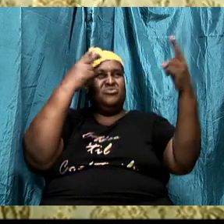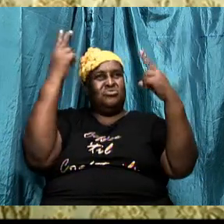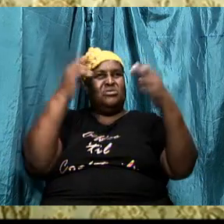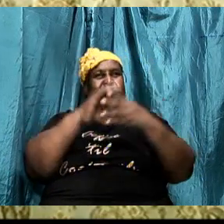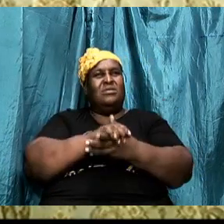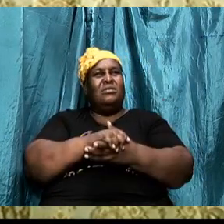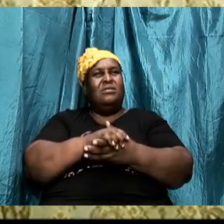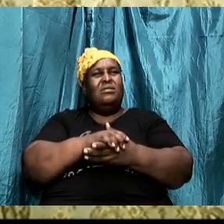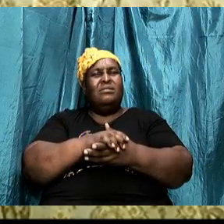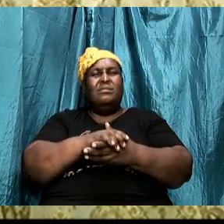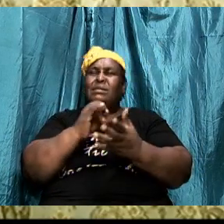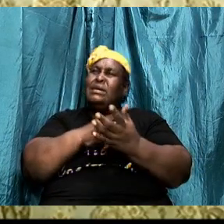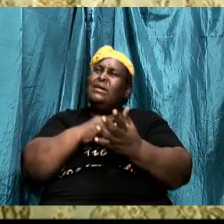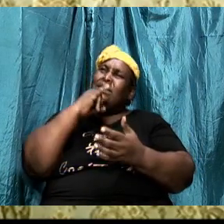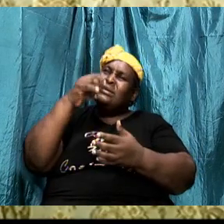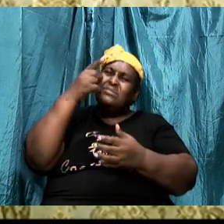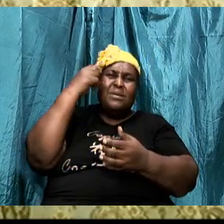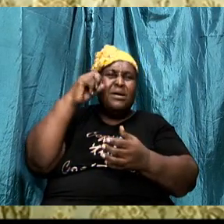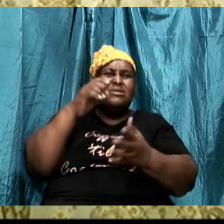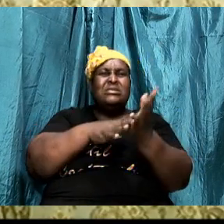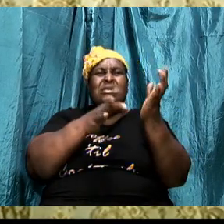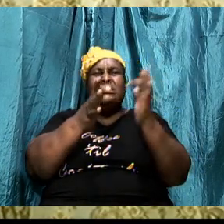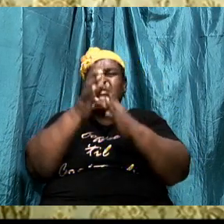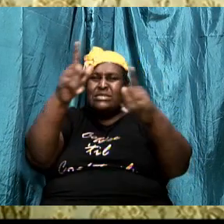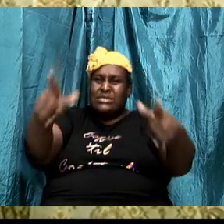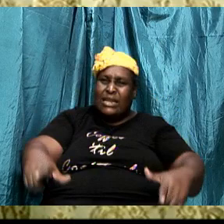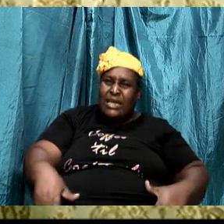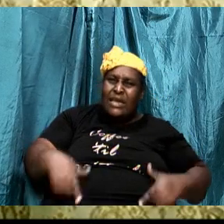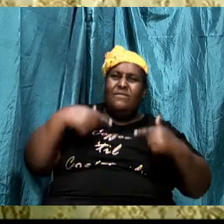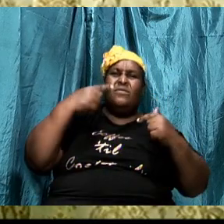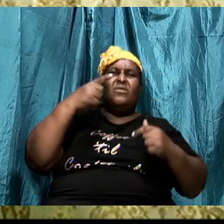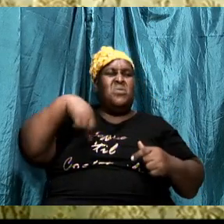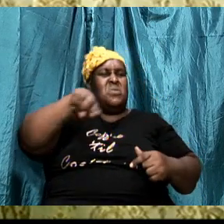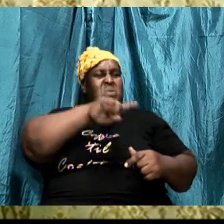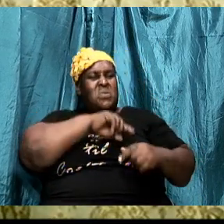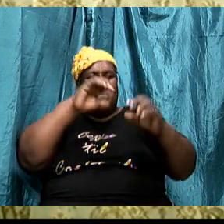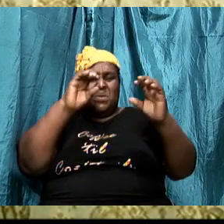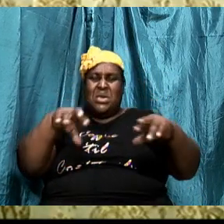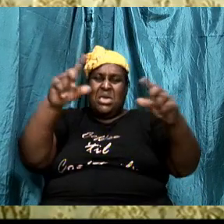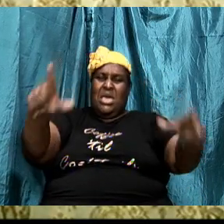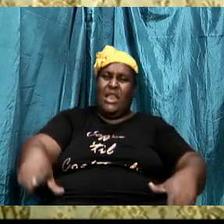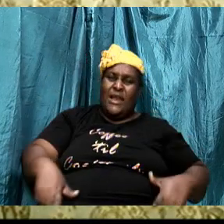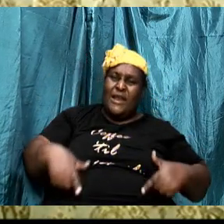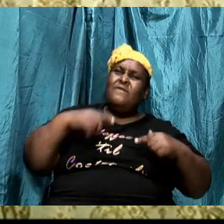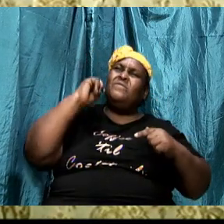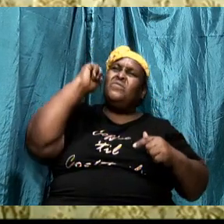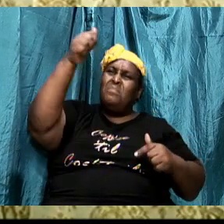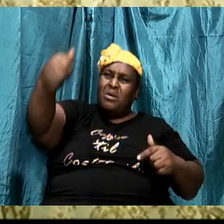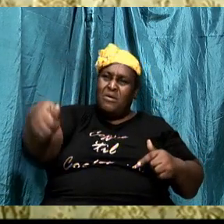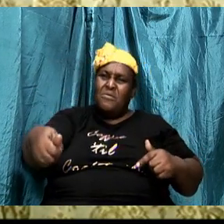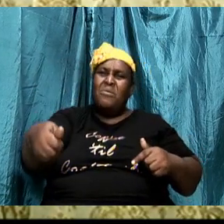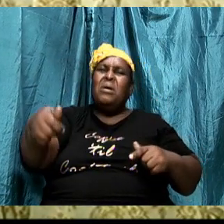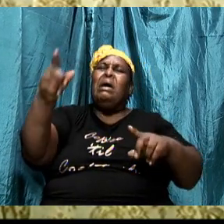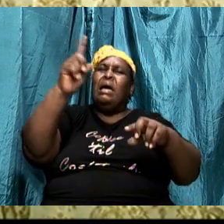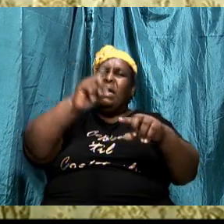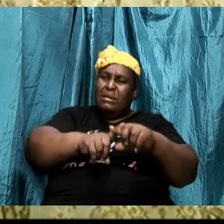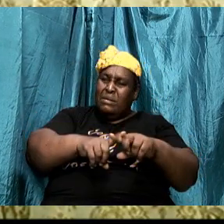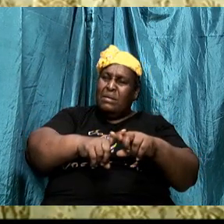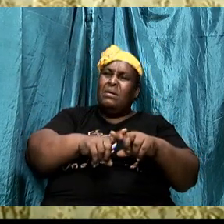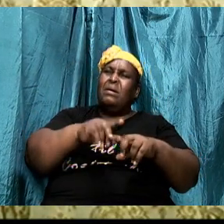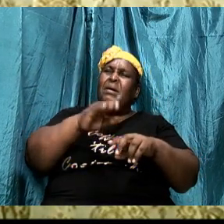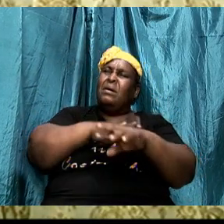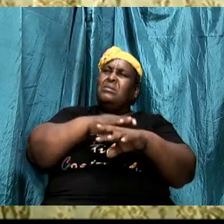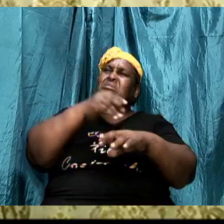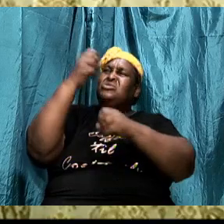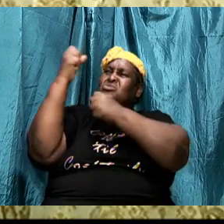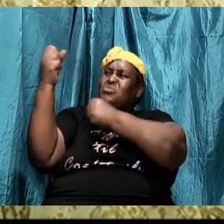It is because he lives and we can rest upon his strength to be victorious